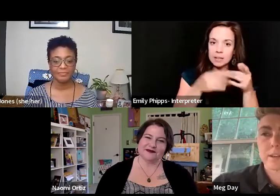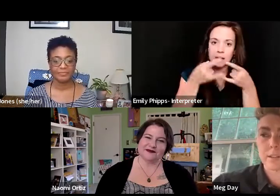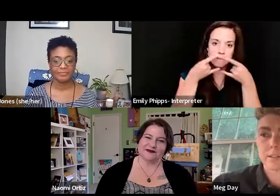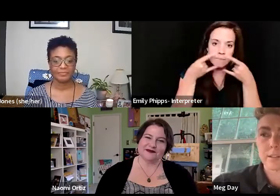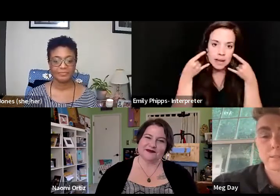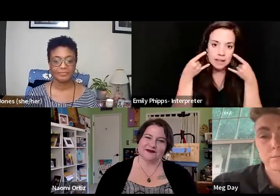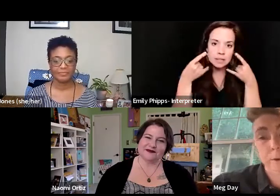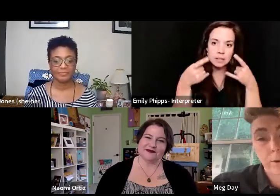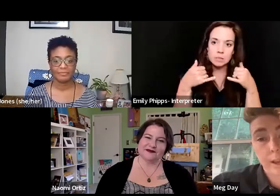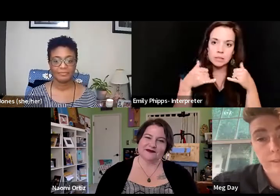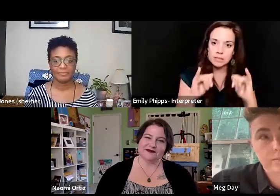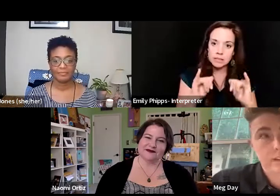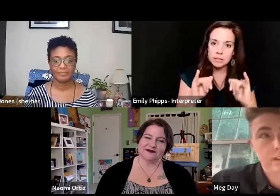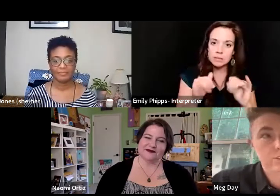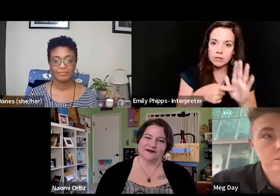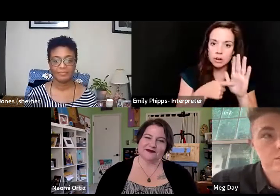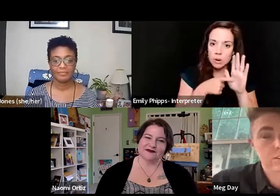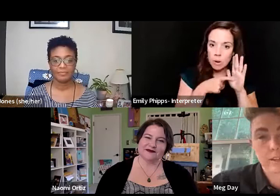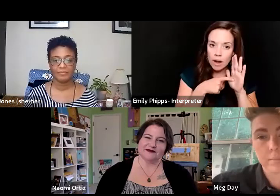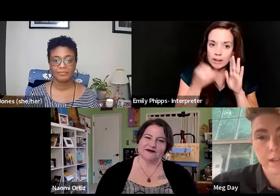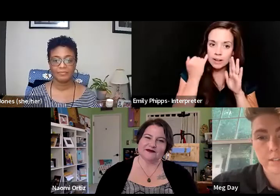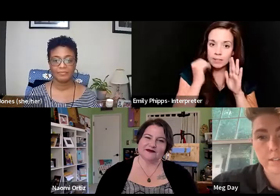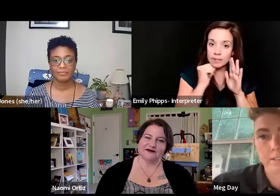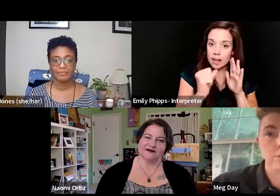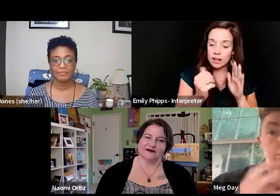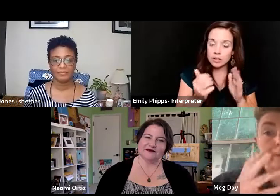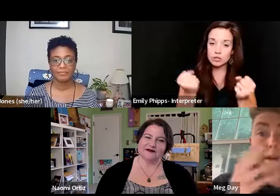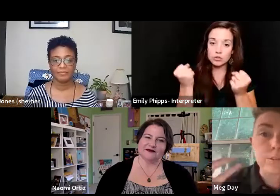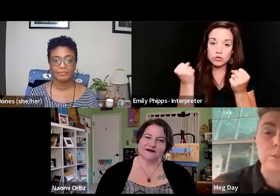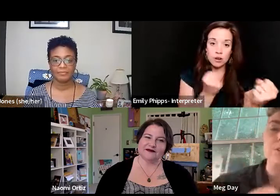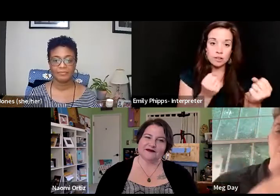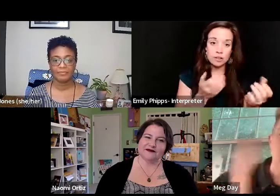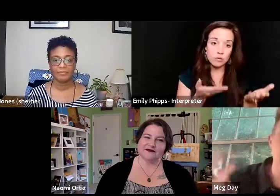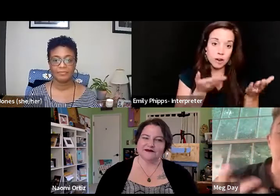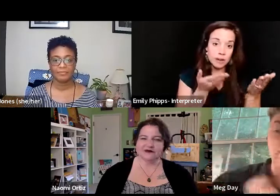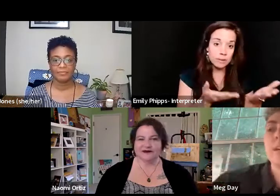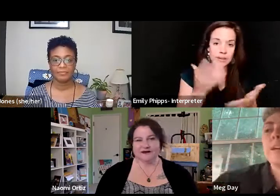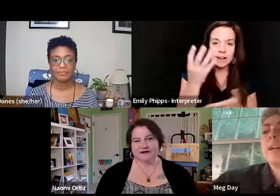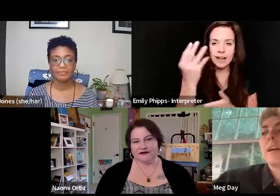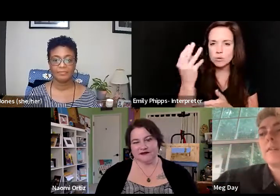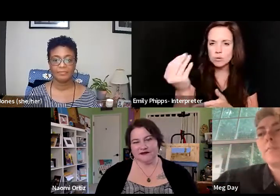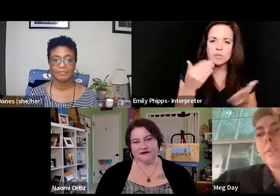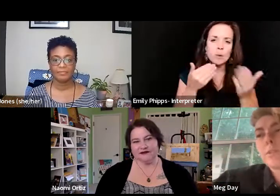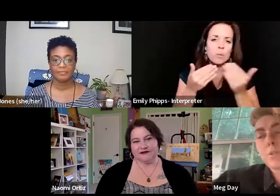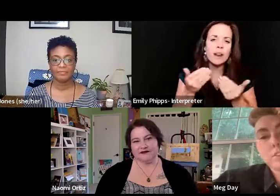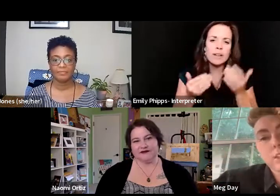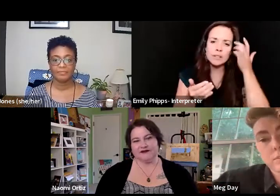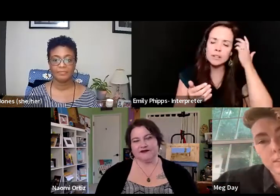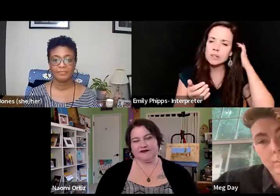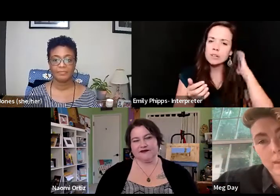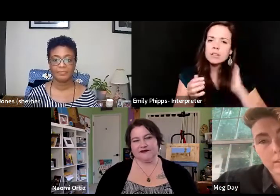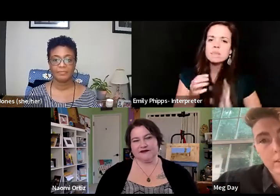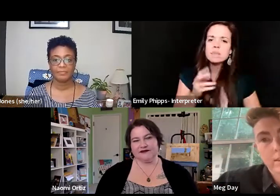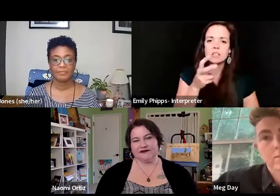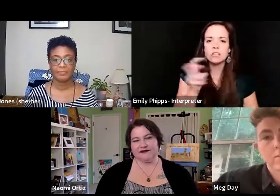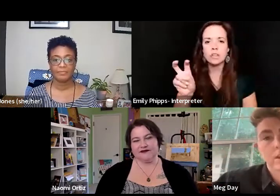be, uh, you know, required if not strongly recommended, or it will be outdoors or whatever. Um, but sort of shifting the paradigm,